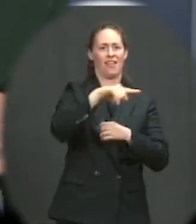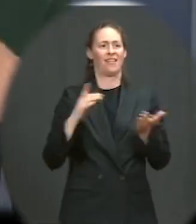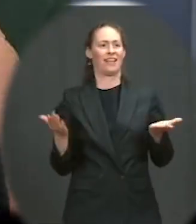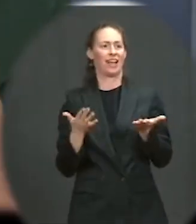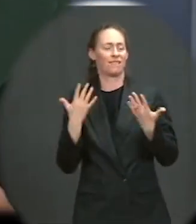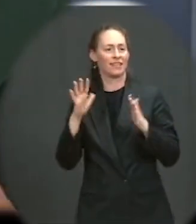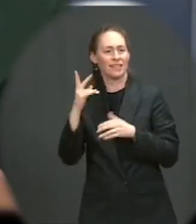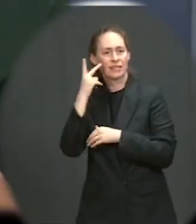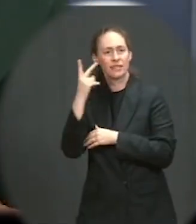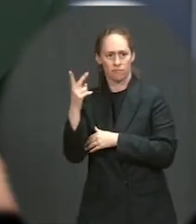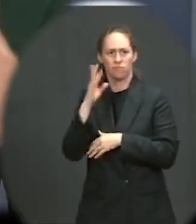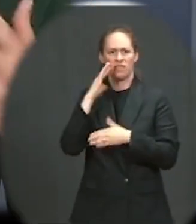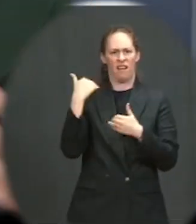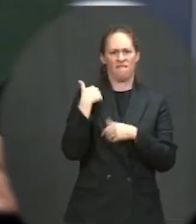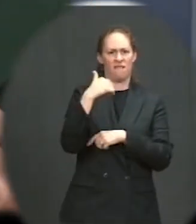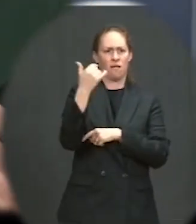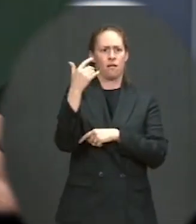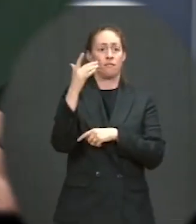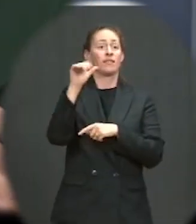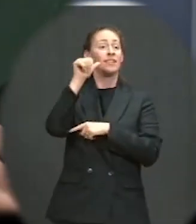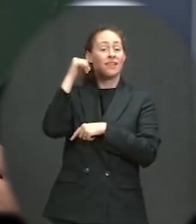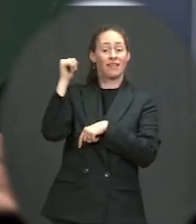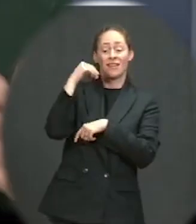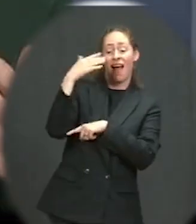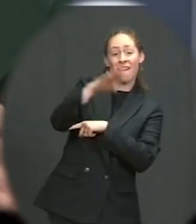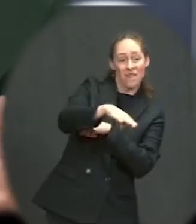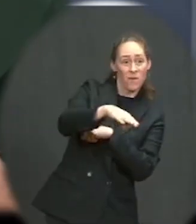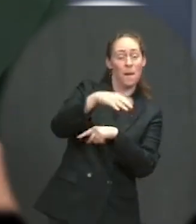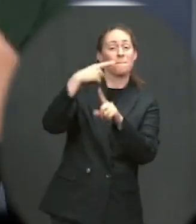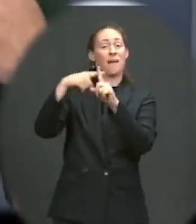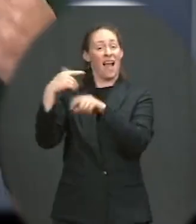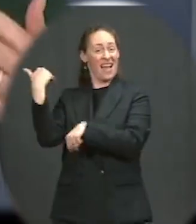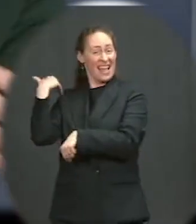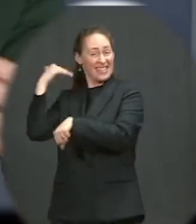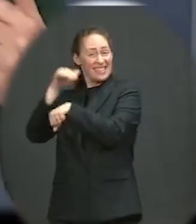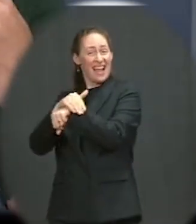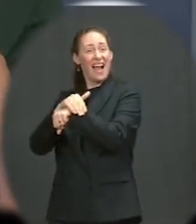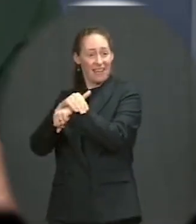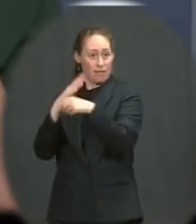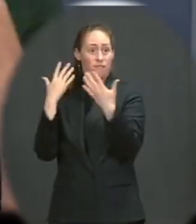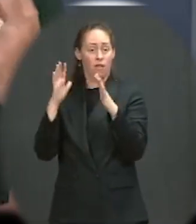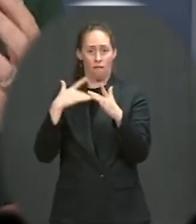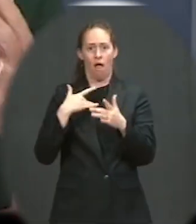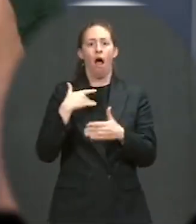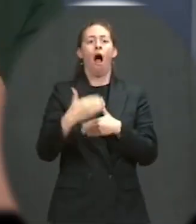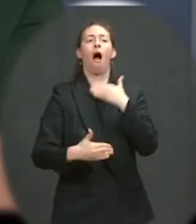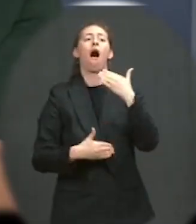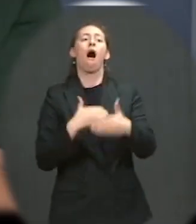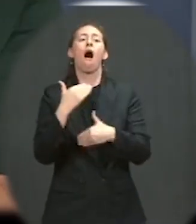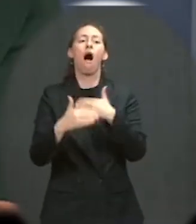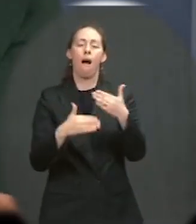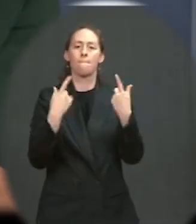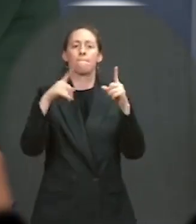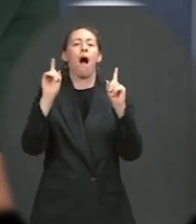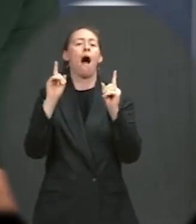afternoon. There was another one last night. Additional progress was made last night. This afternoon, Steve Reschetti, Louisa Terrell, Brian